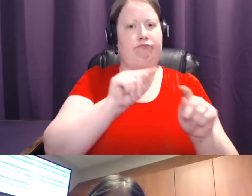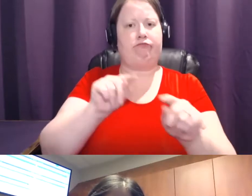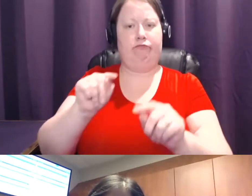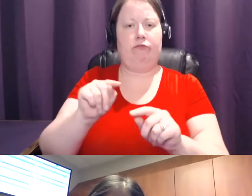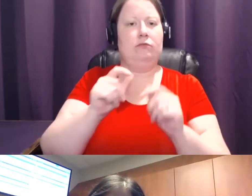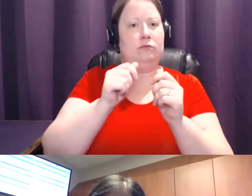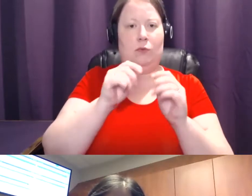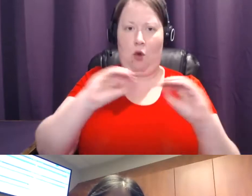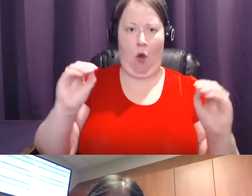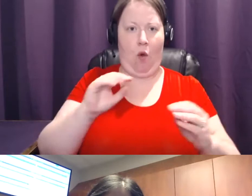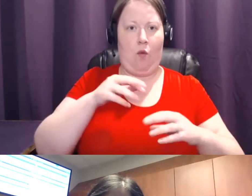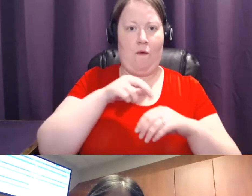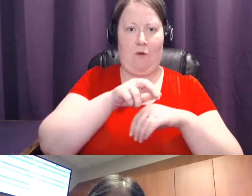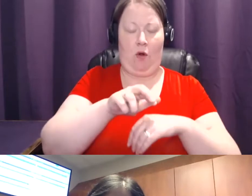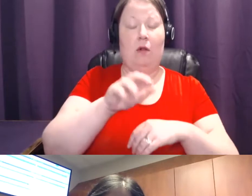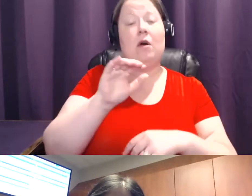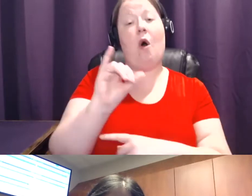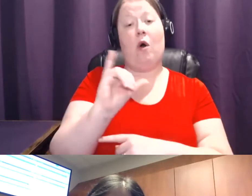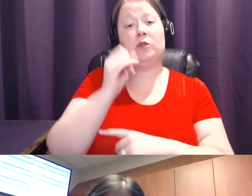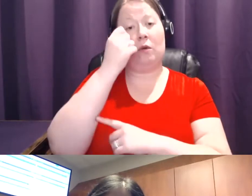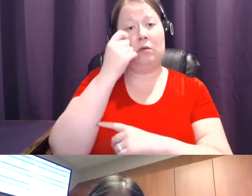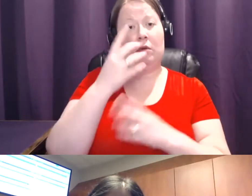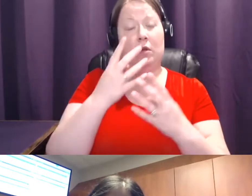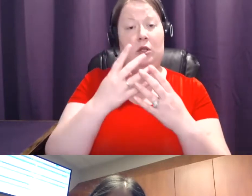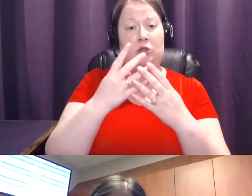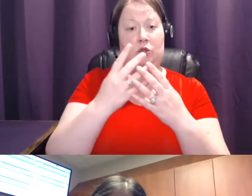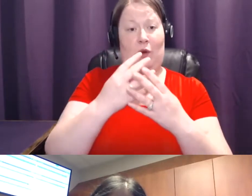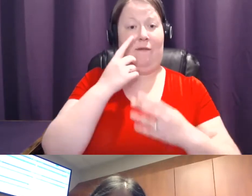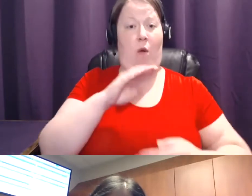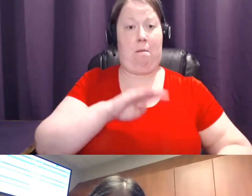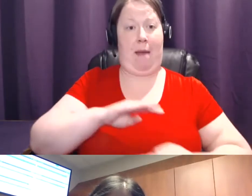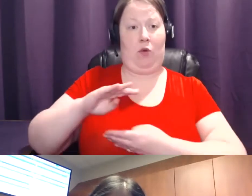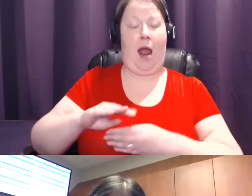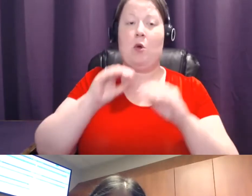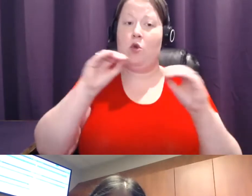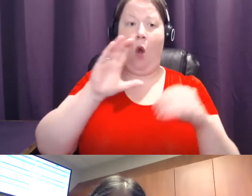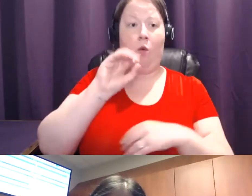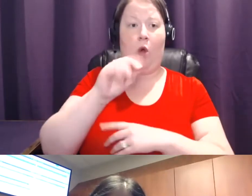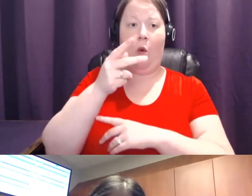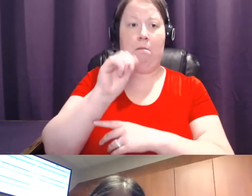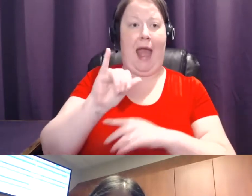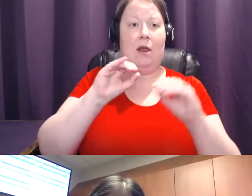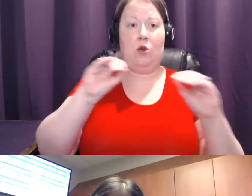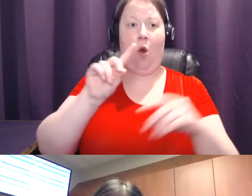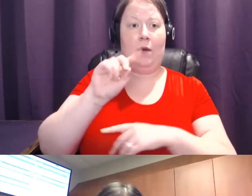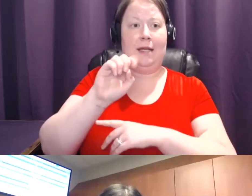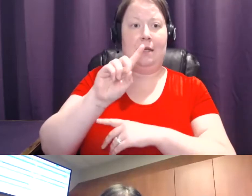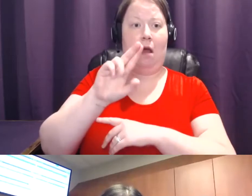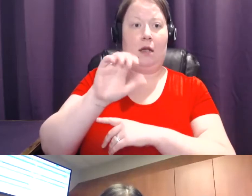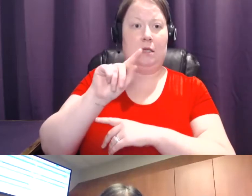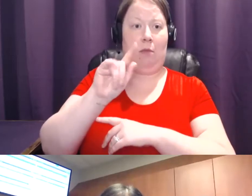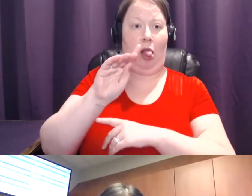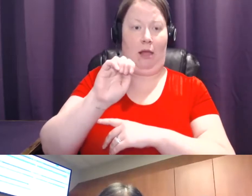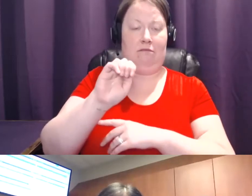does not have any copay or deductible. It is free. So you can advocate for yourself. You can have the